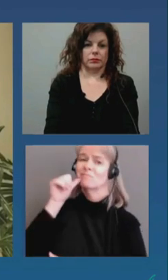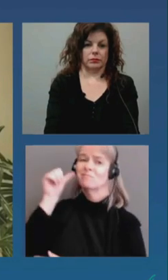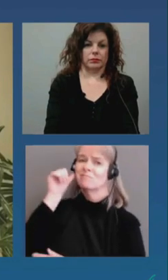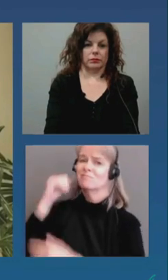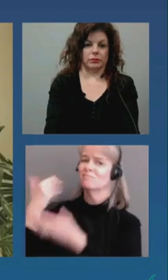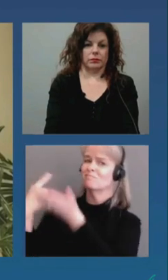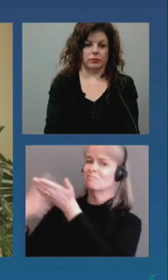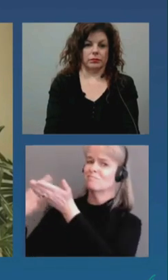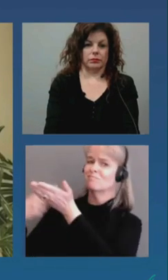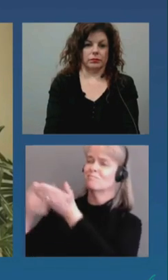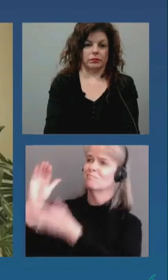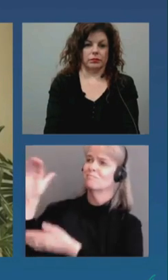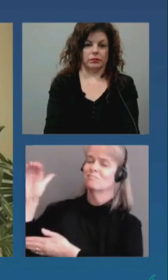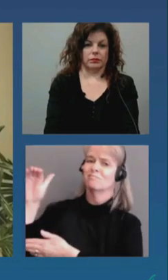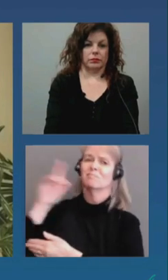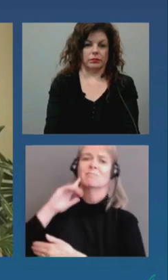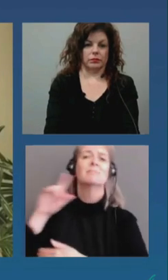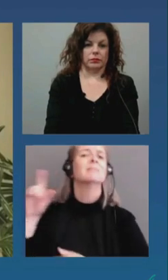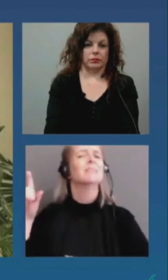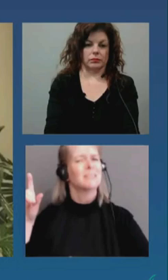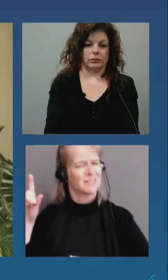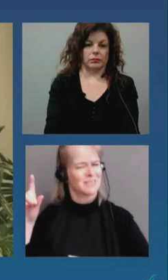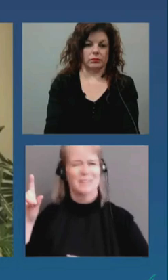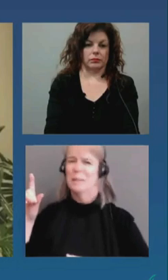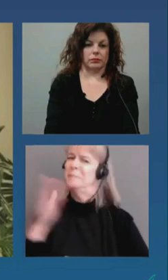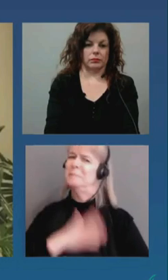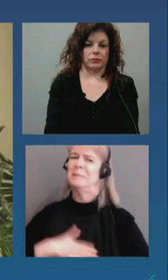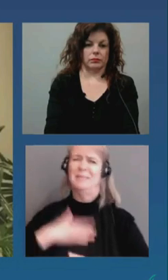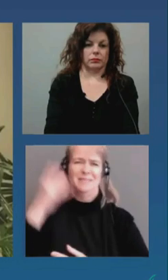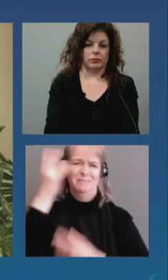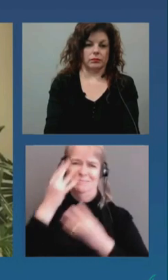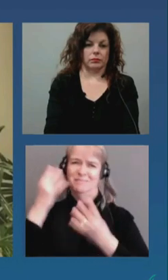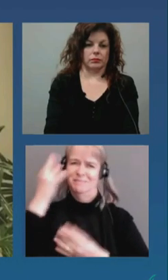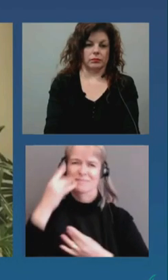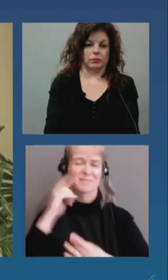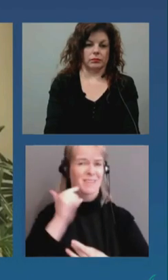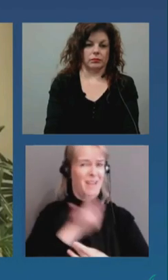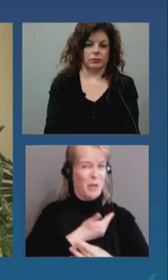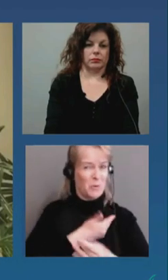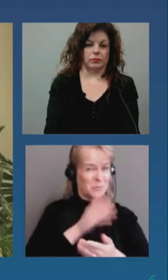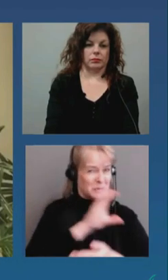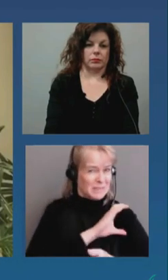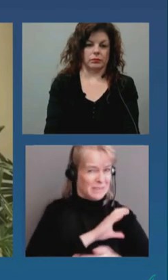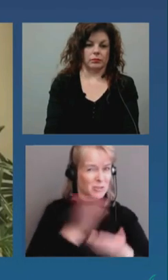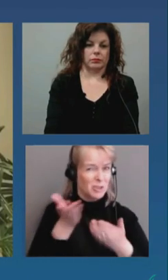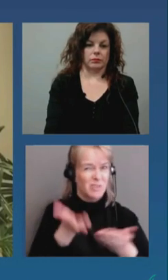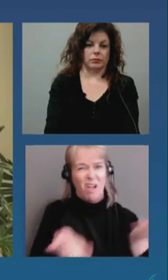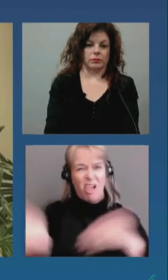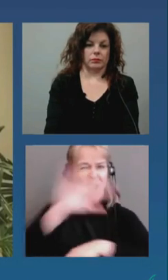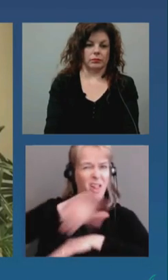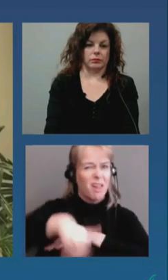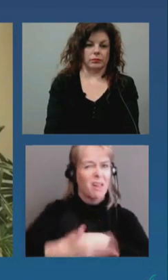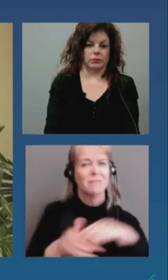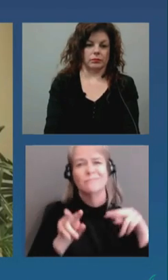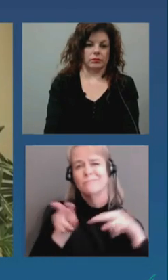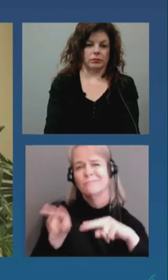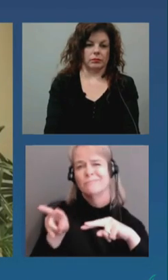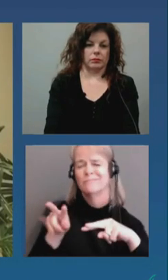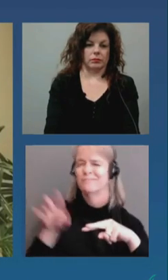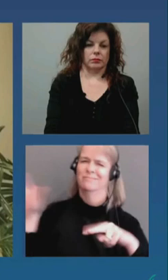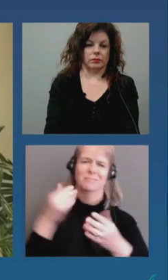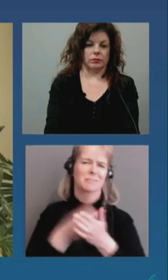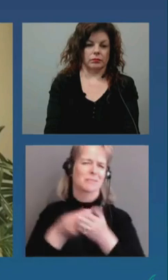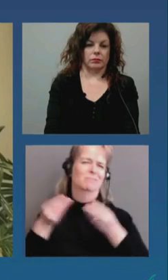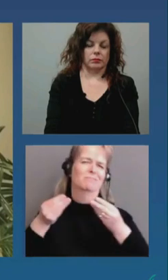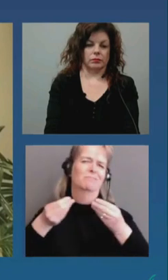request for our police services. It was costing a significant amount of money. was not particularly effective. And the letter outlined the detrimental impact that